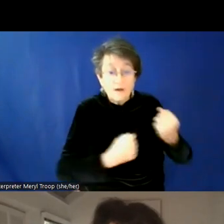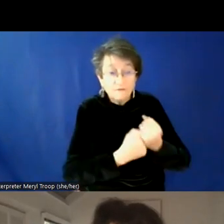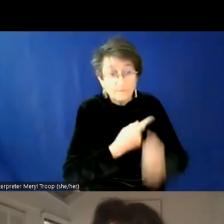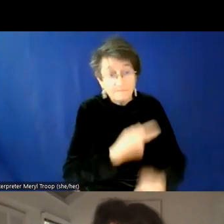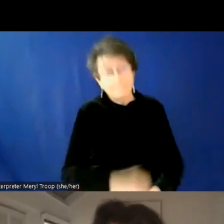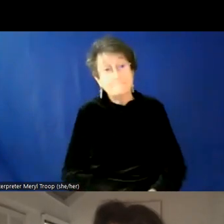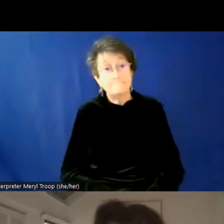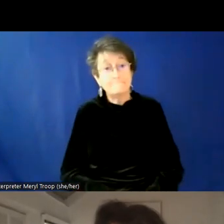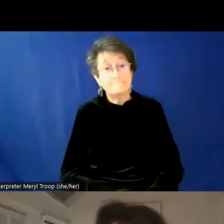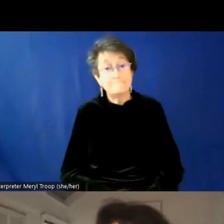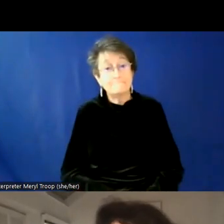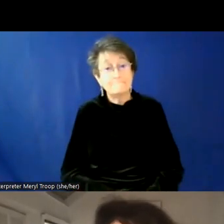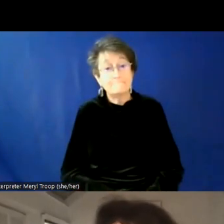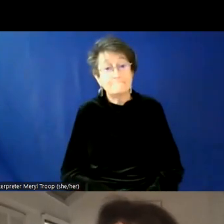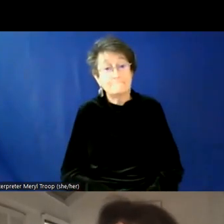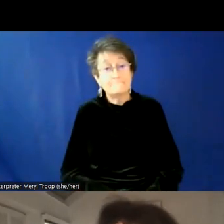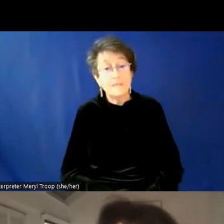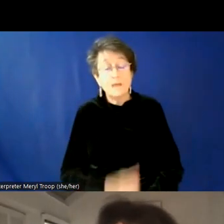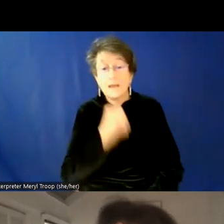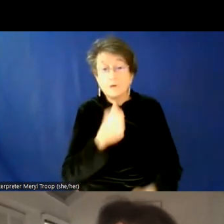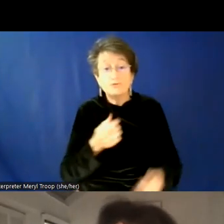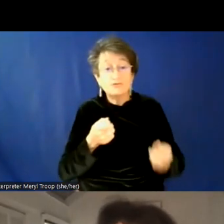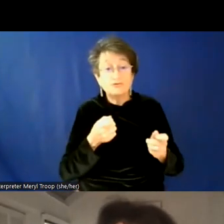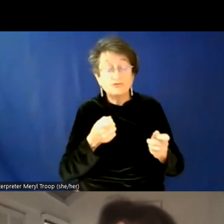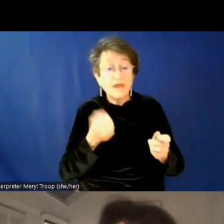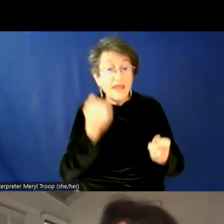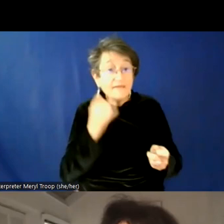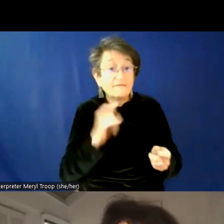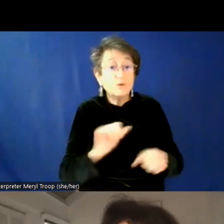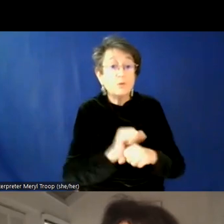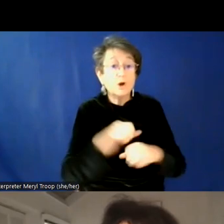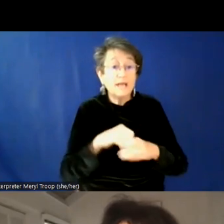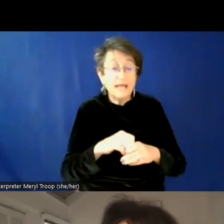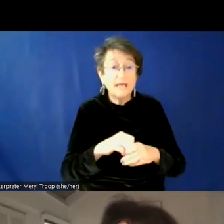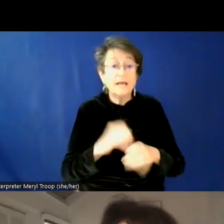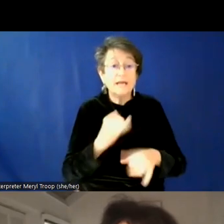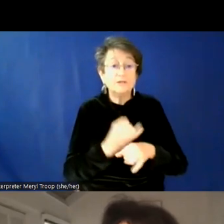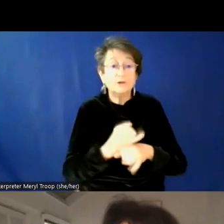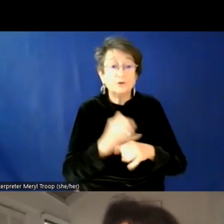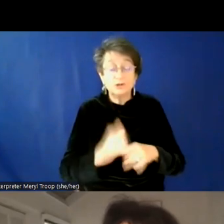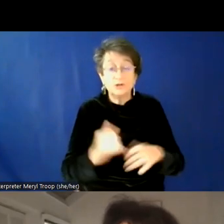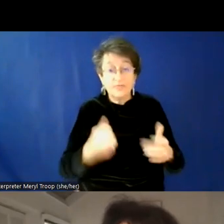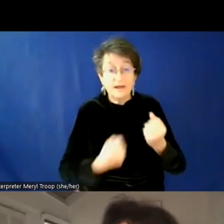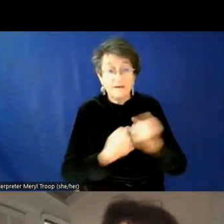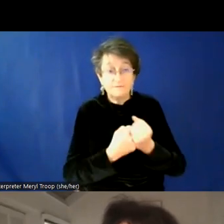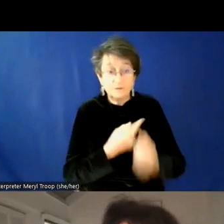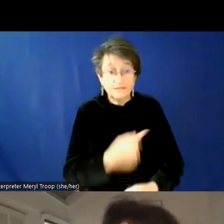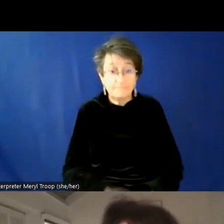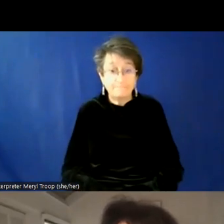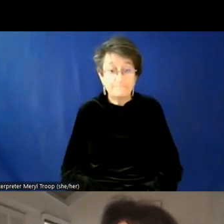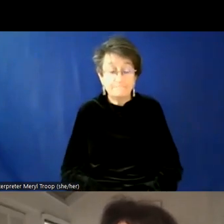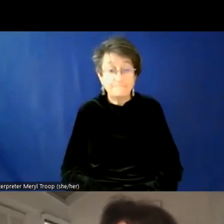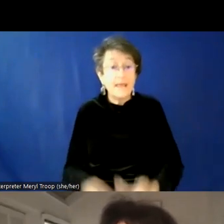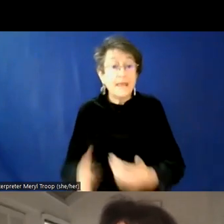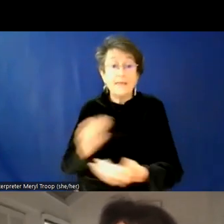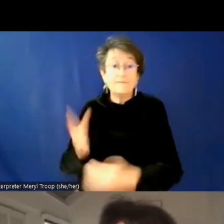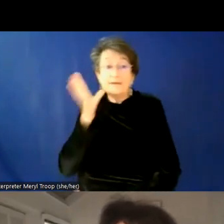Um, and so, you know, you don't have to be neutral on that. Um, you are allowed to affirm their identity even if mom and dad